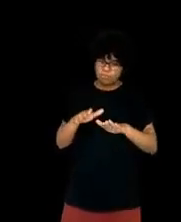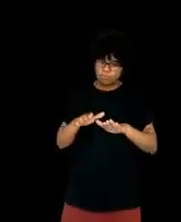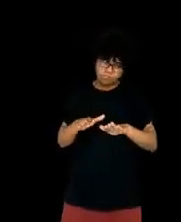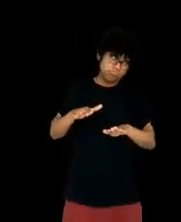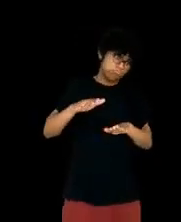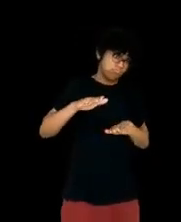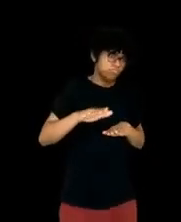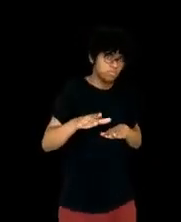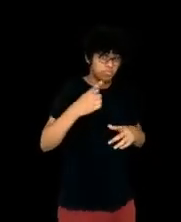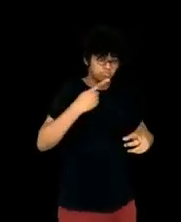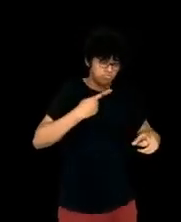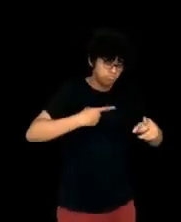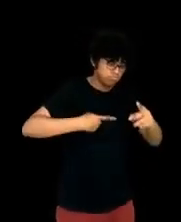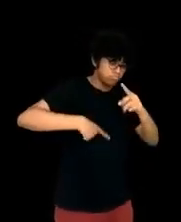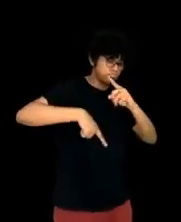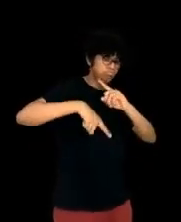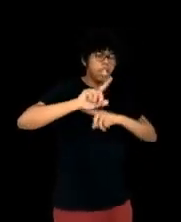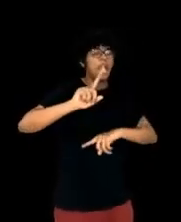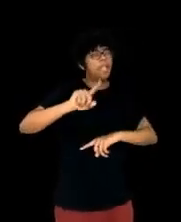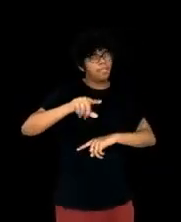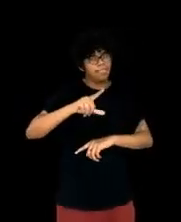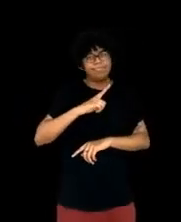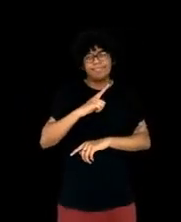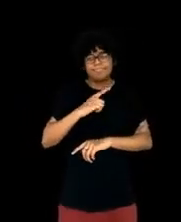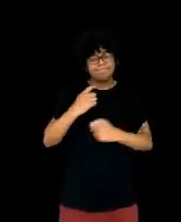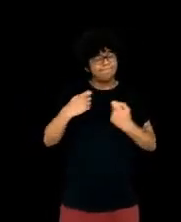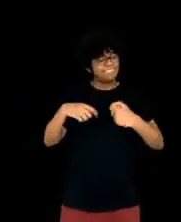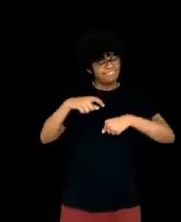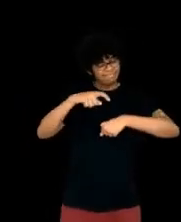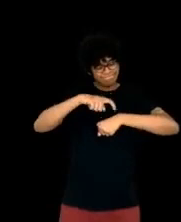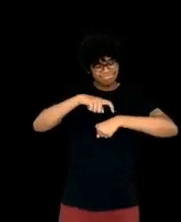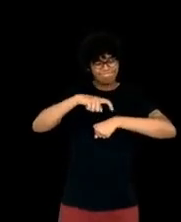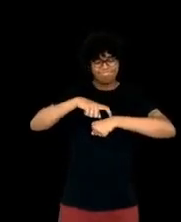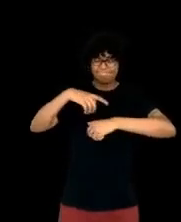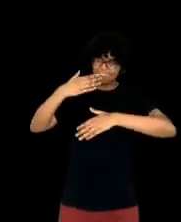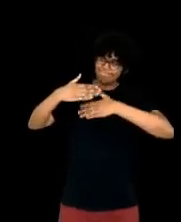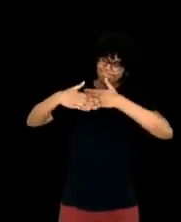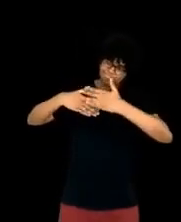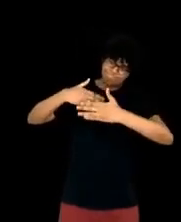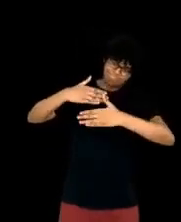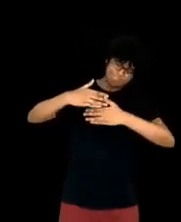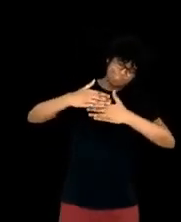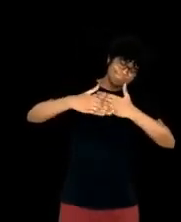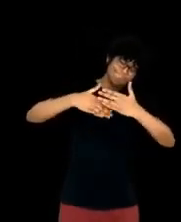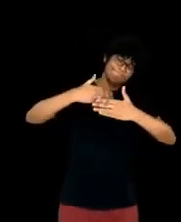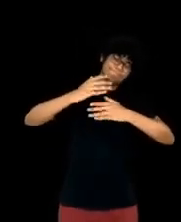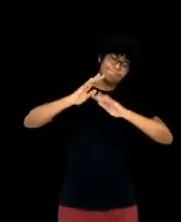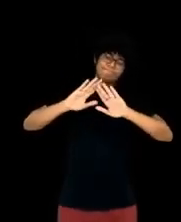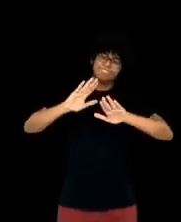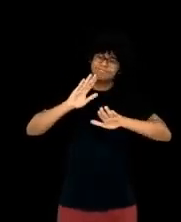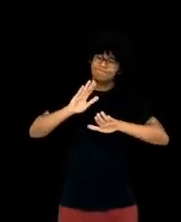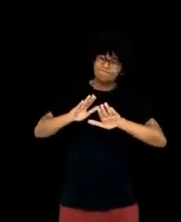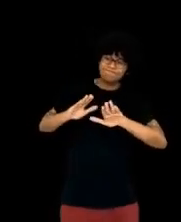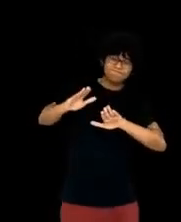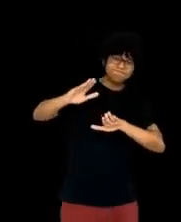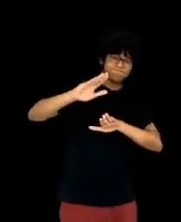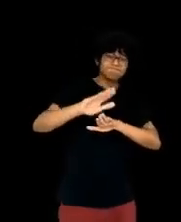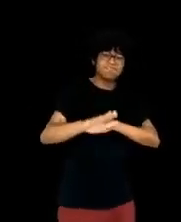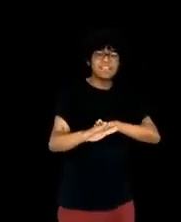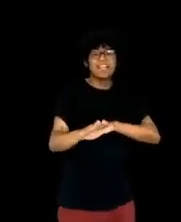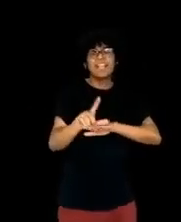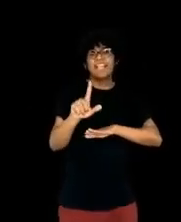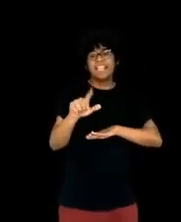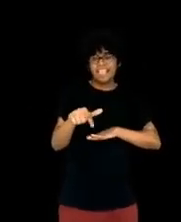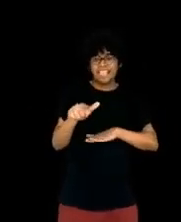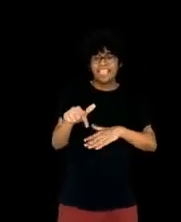know, leaps of faith are not particularly in favor. It requires that we would trust each other in a time of great mistrust.